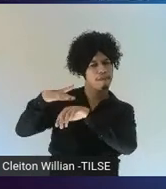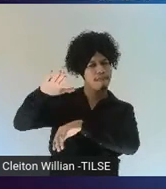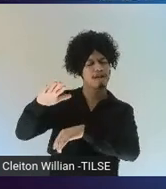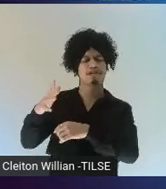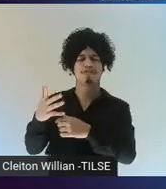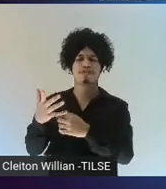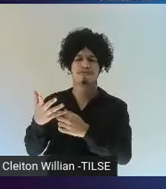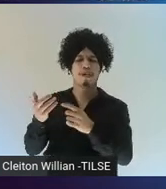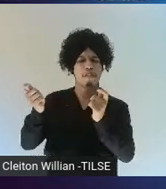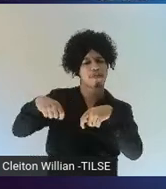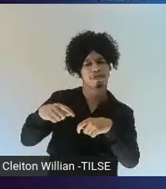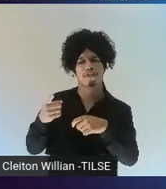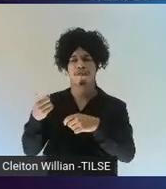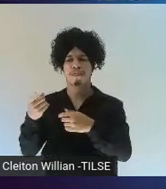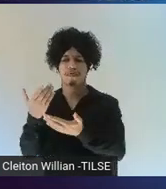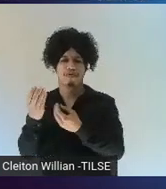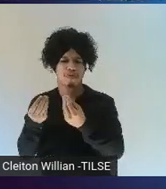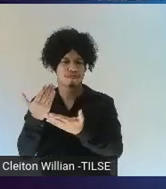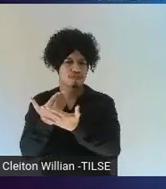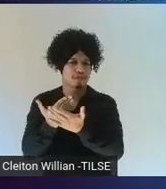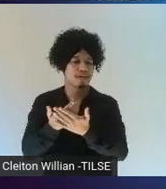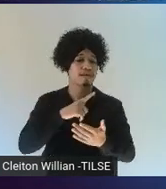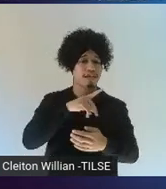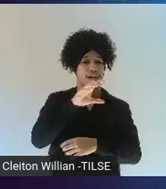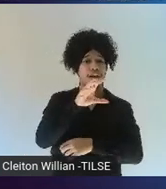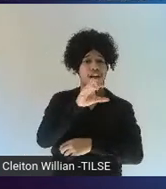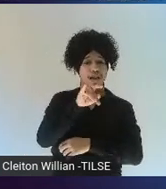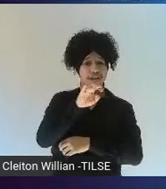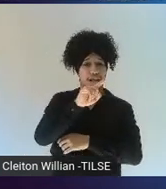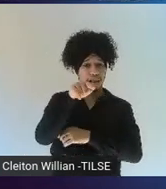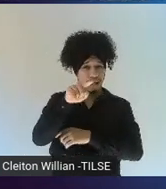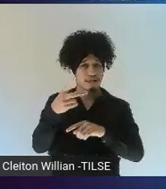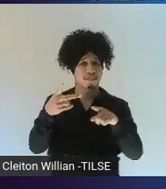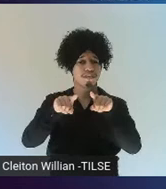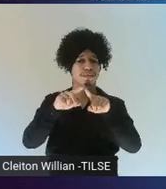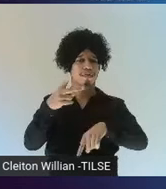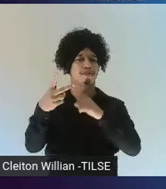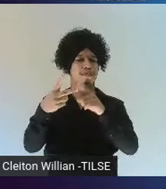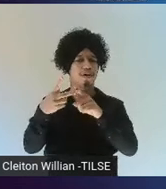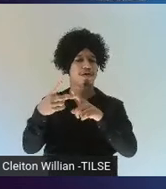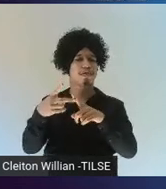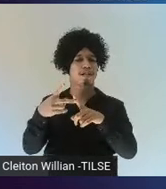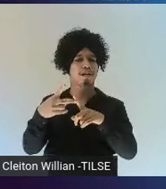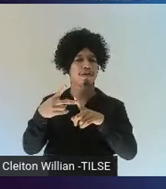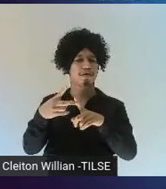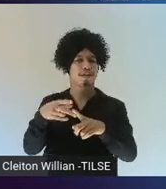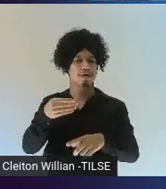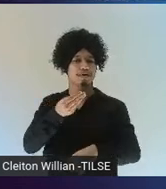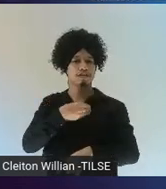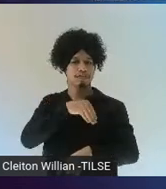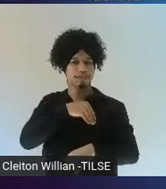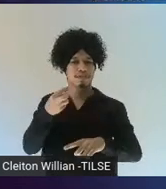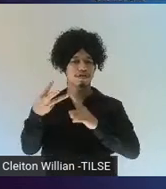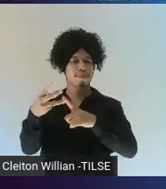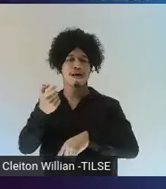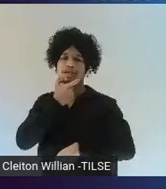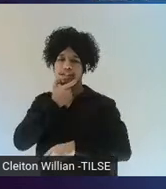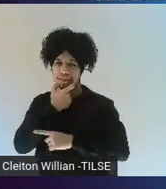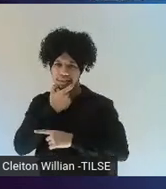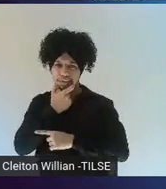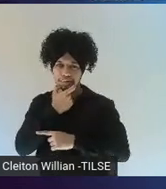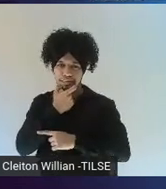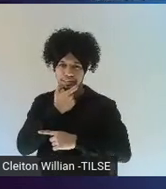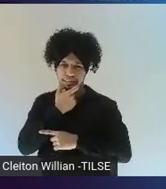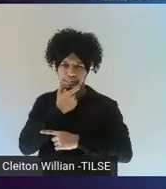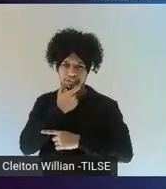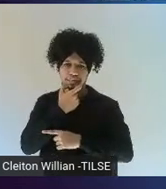which is the language of the area, and Spanish, which is the national language, and also English. So, instead of Mandarin